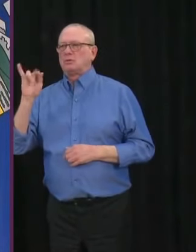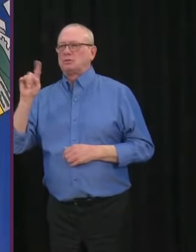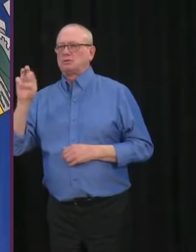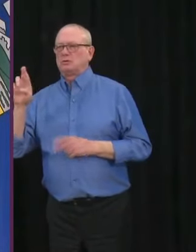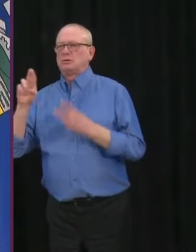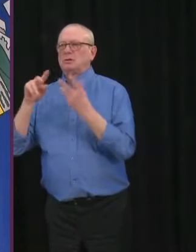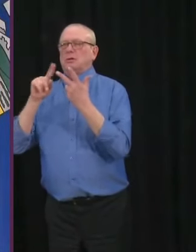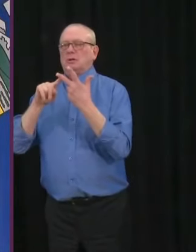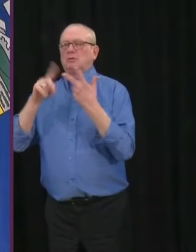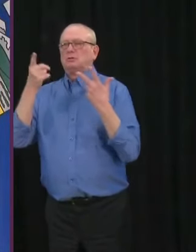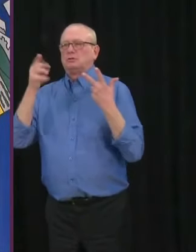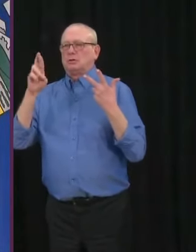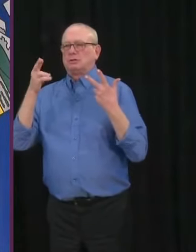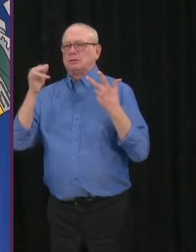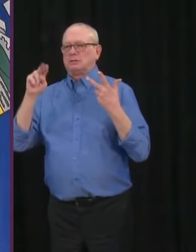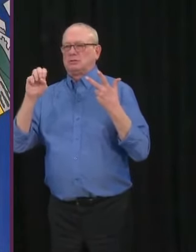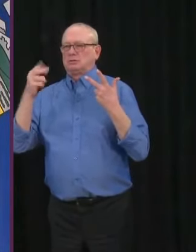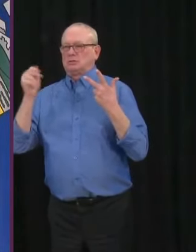us off today.